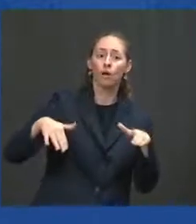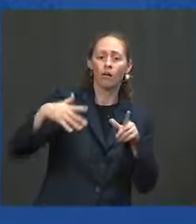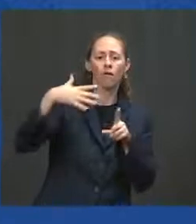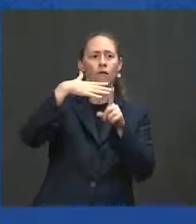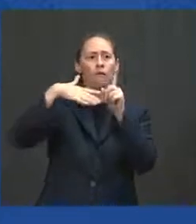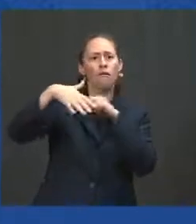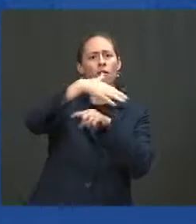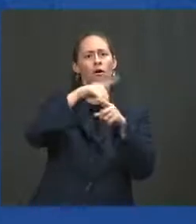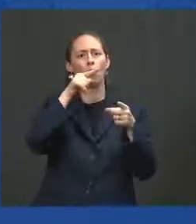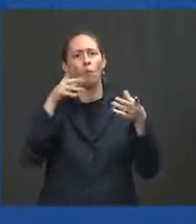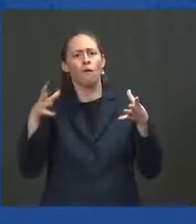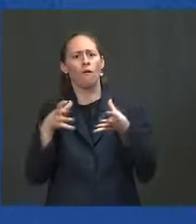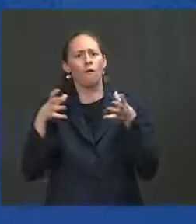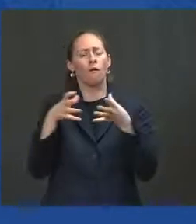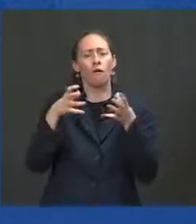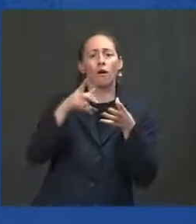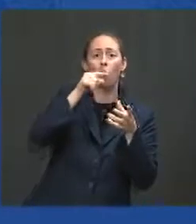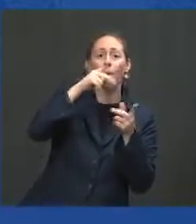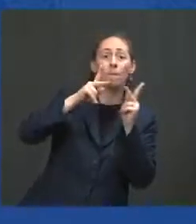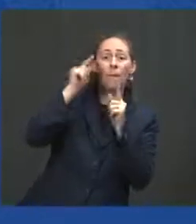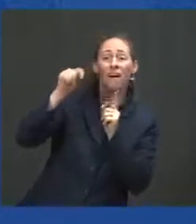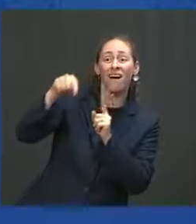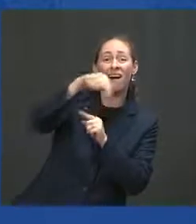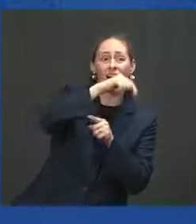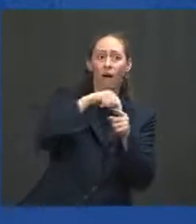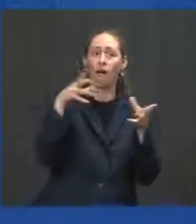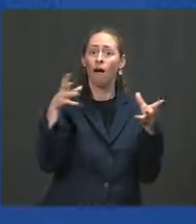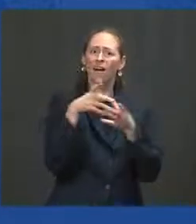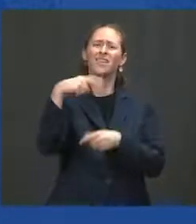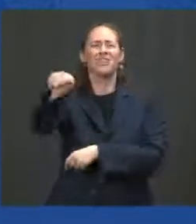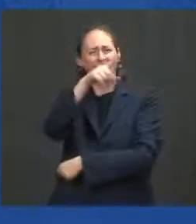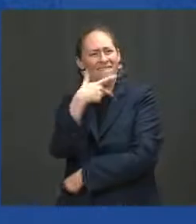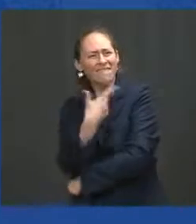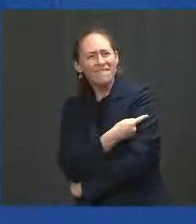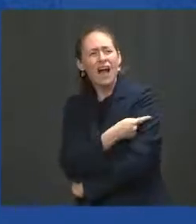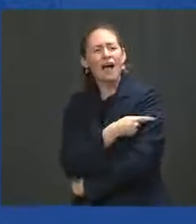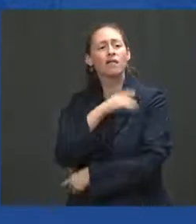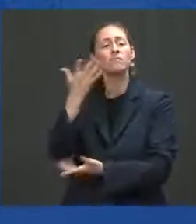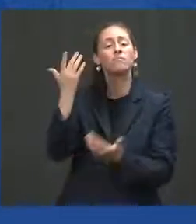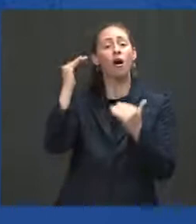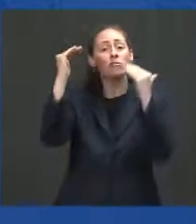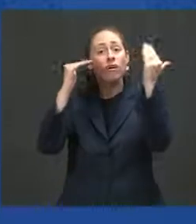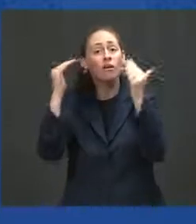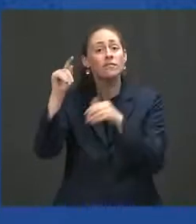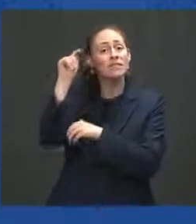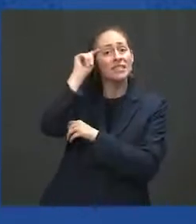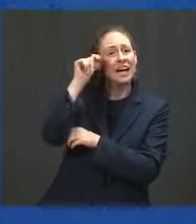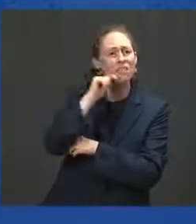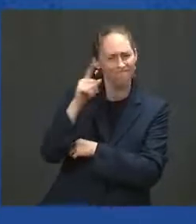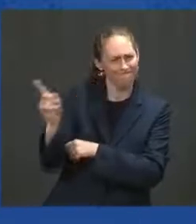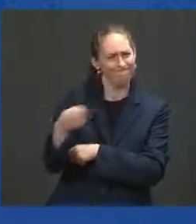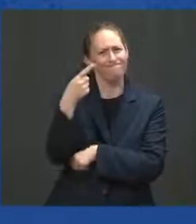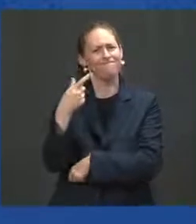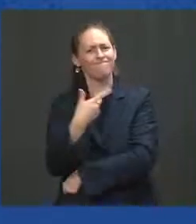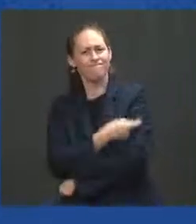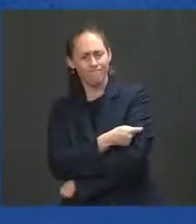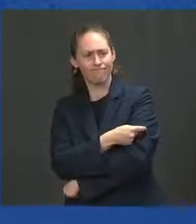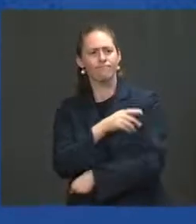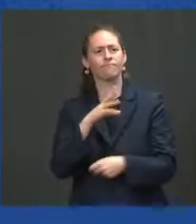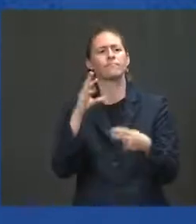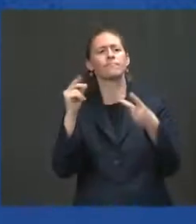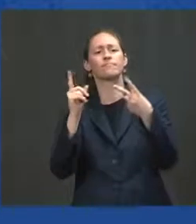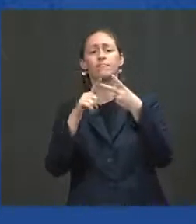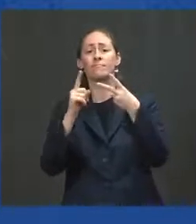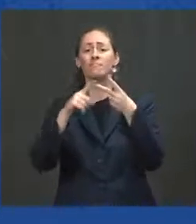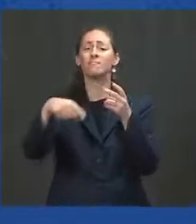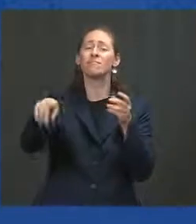is vaccinated. Parents, adults, teens. Two, make sure your child is masked